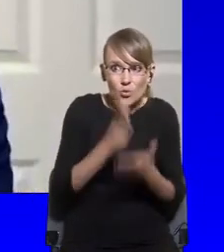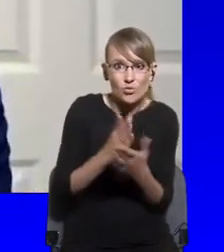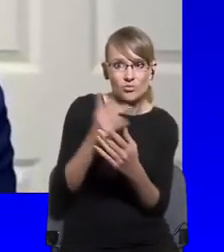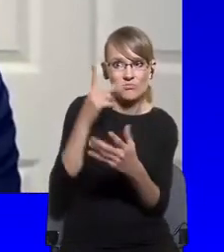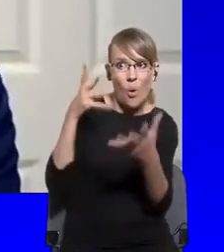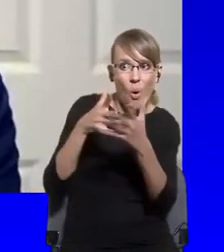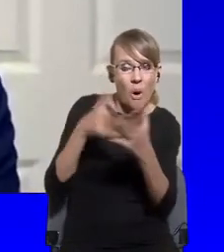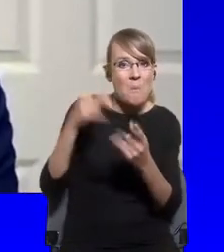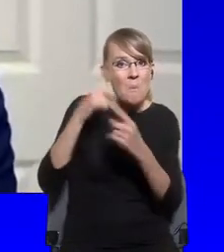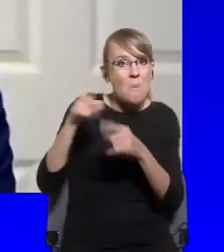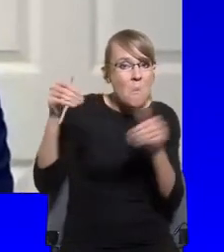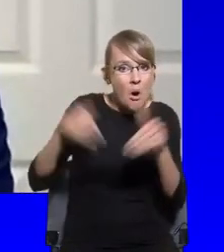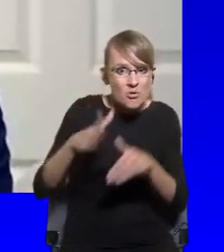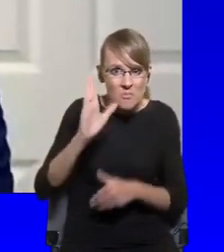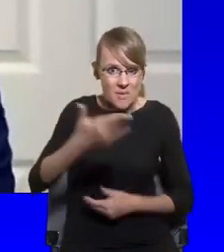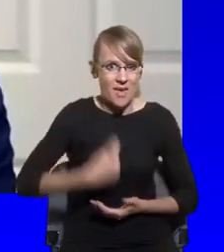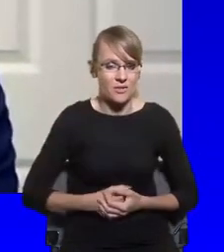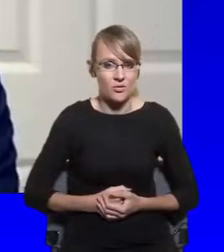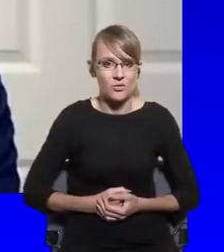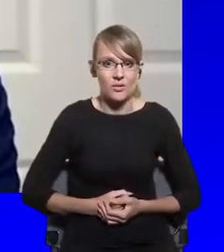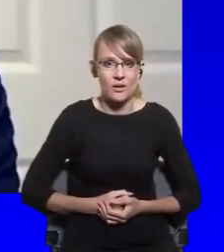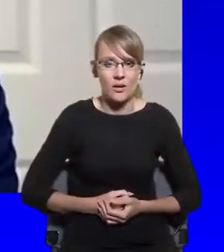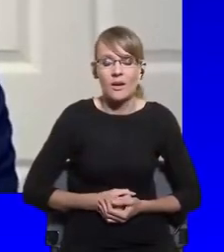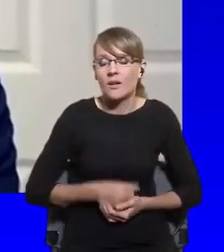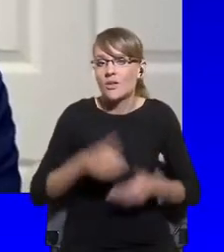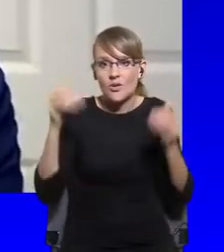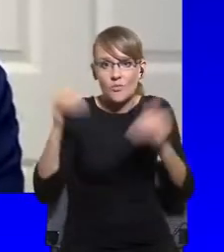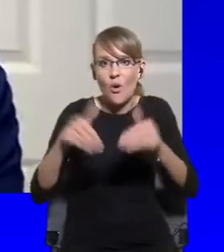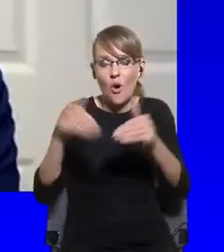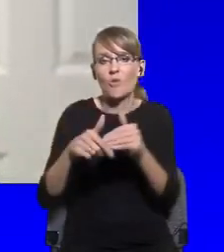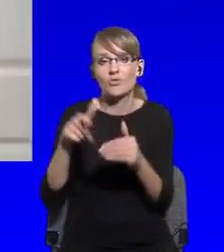you know, these political systems.